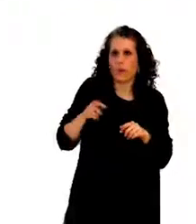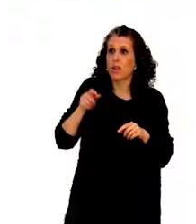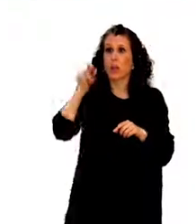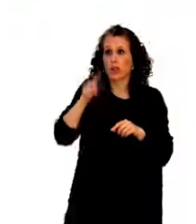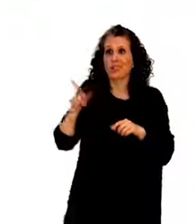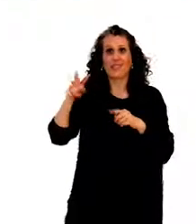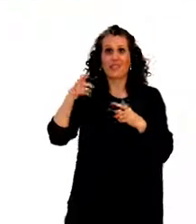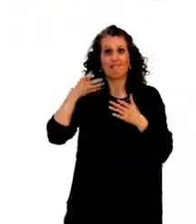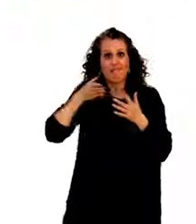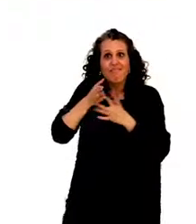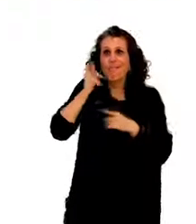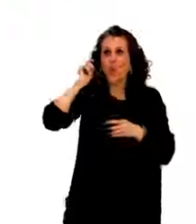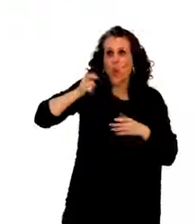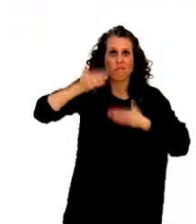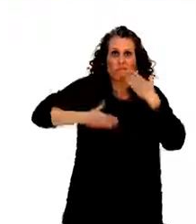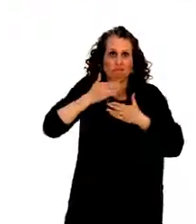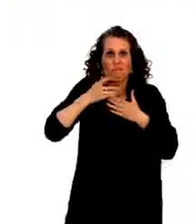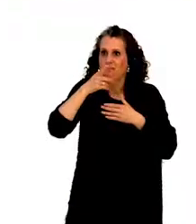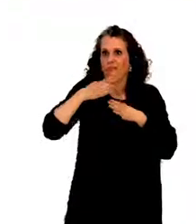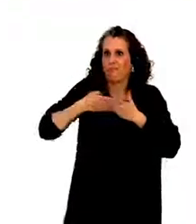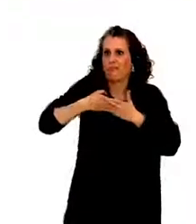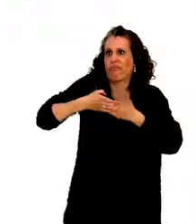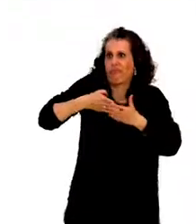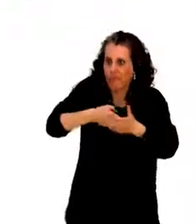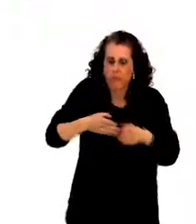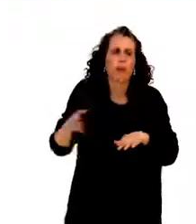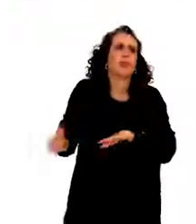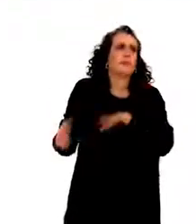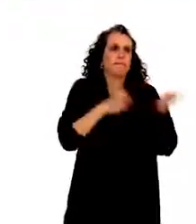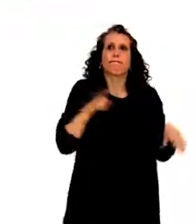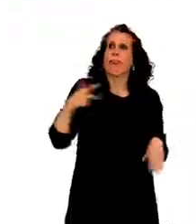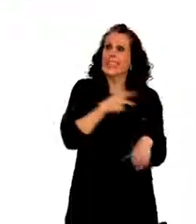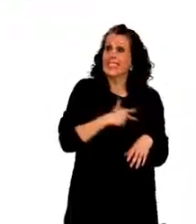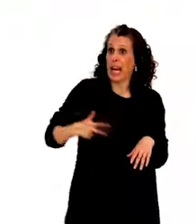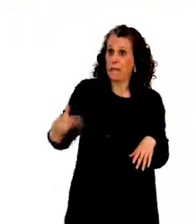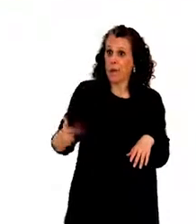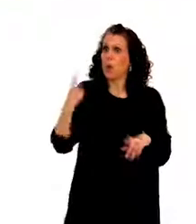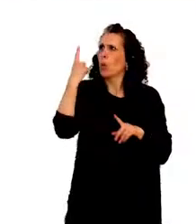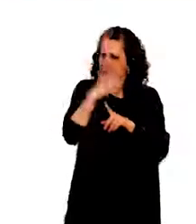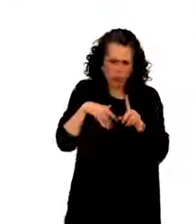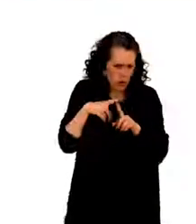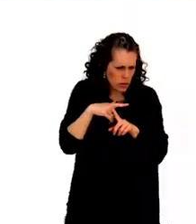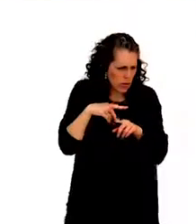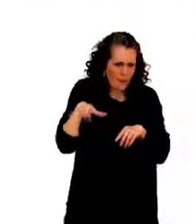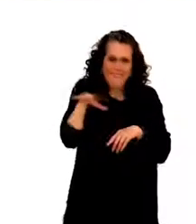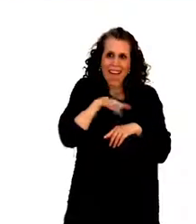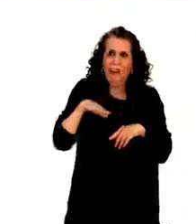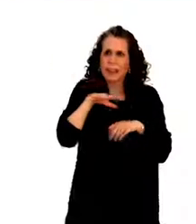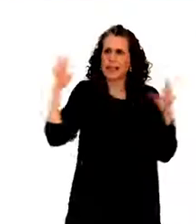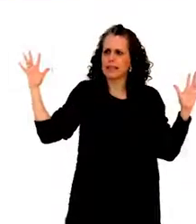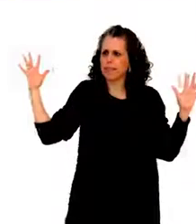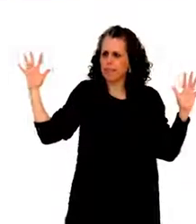justice. Then we had also one against Denmark about the family reunion and the